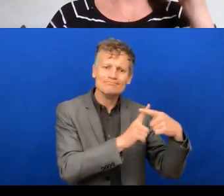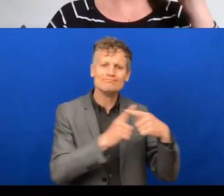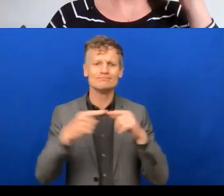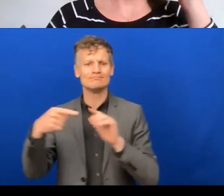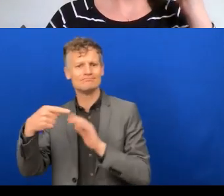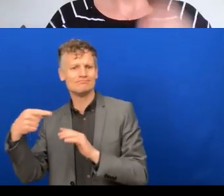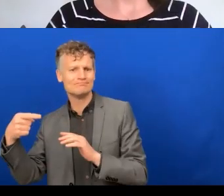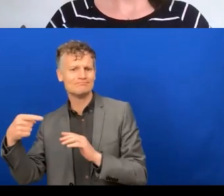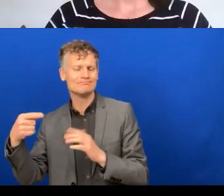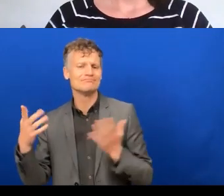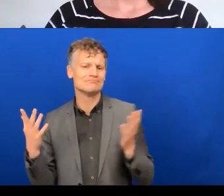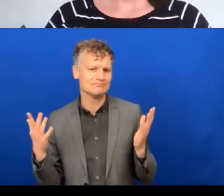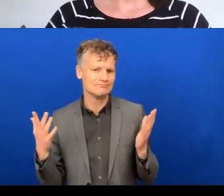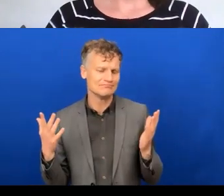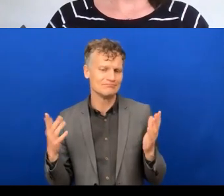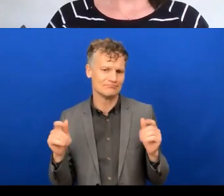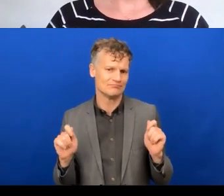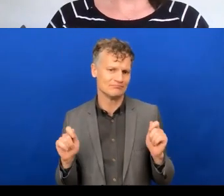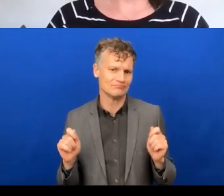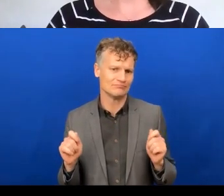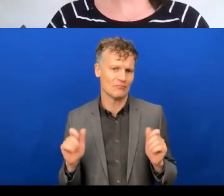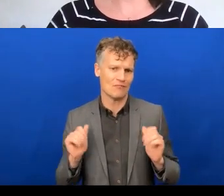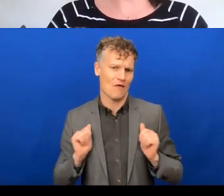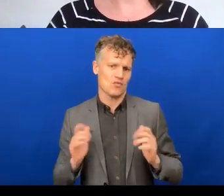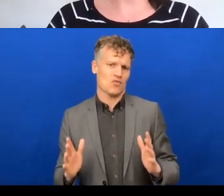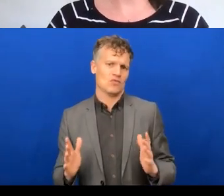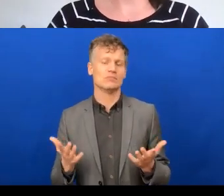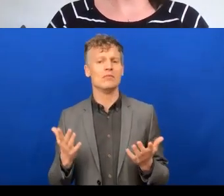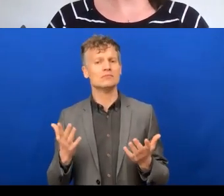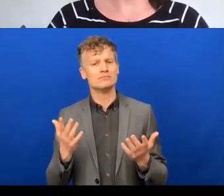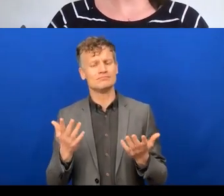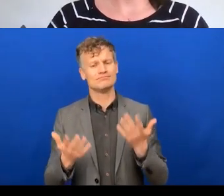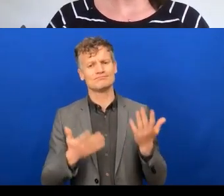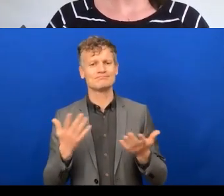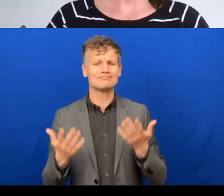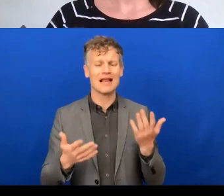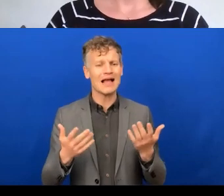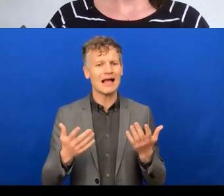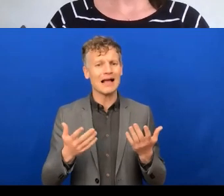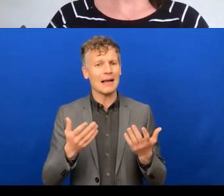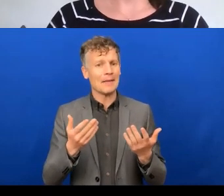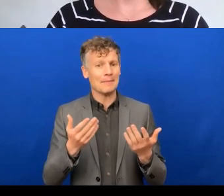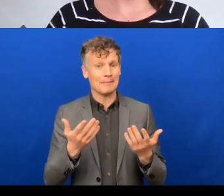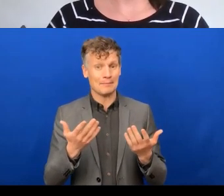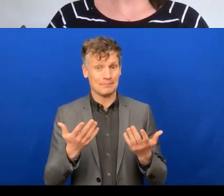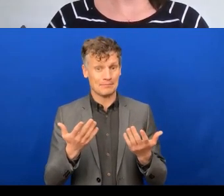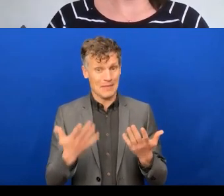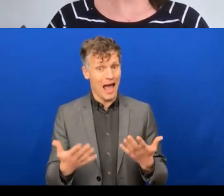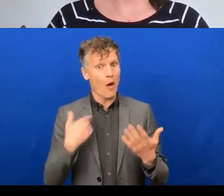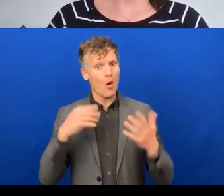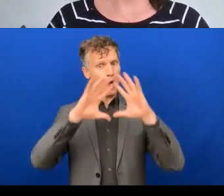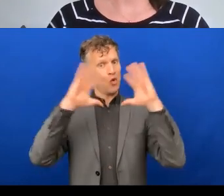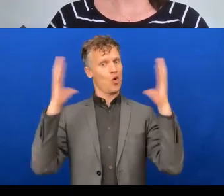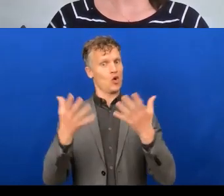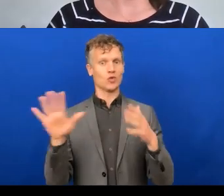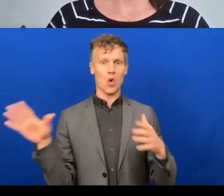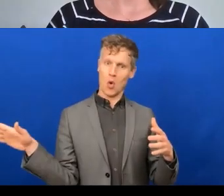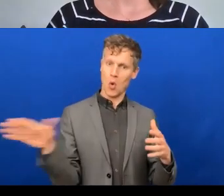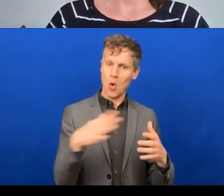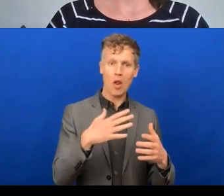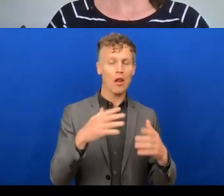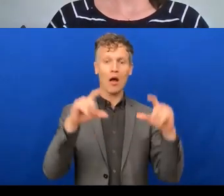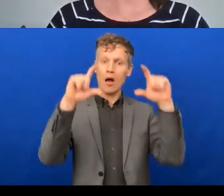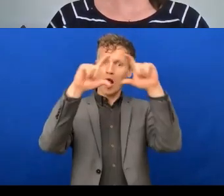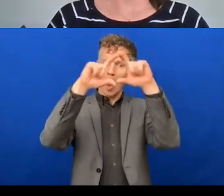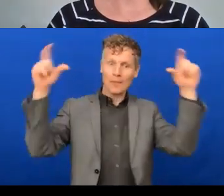had in getting some of the things set up and moving their adjustments from the office to home have, have been challenging for organizations, but